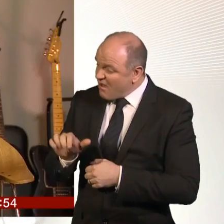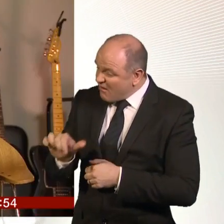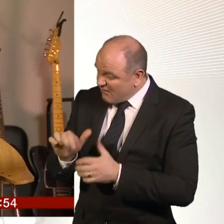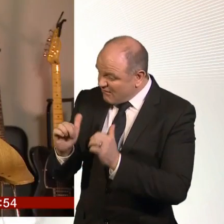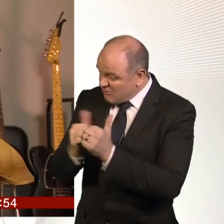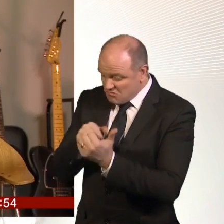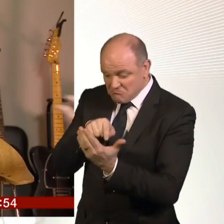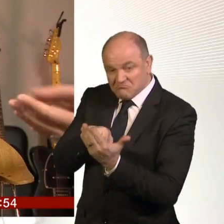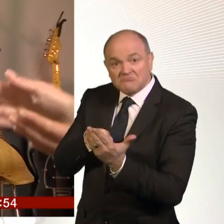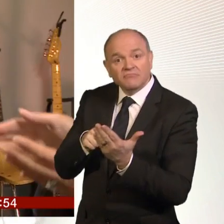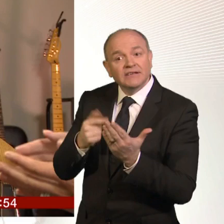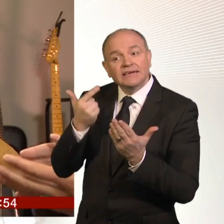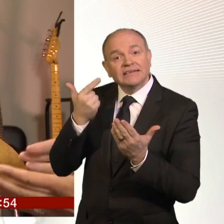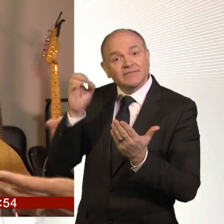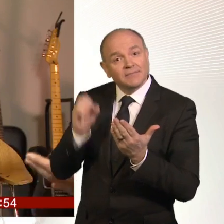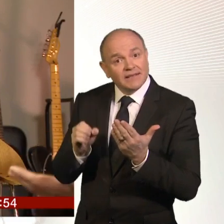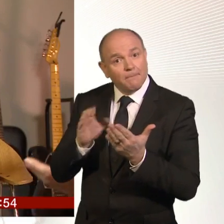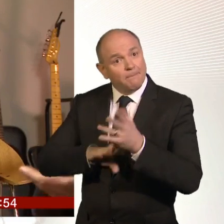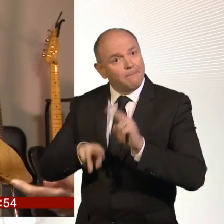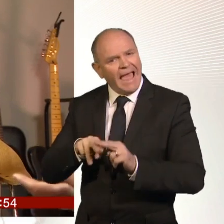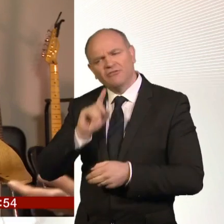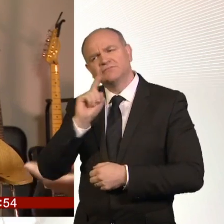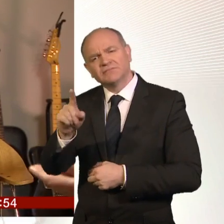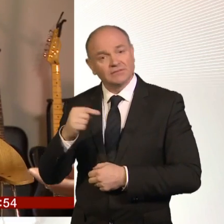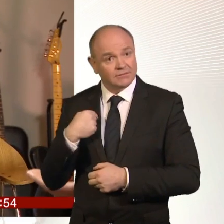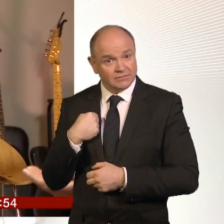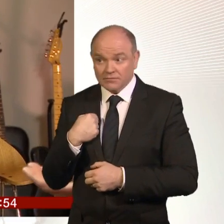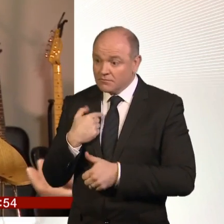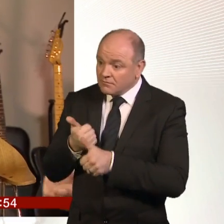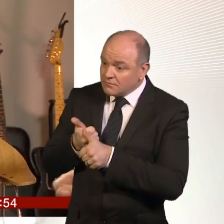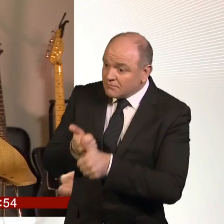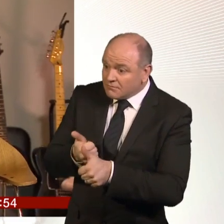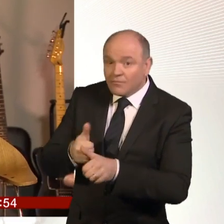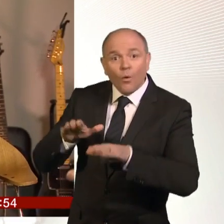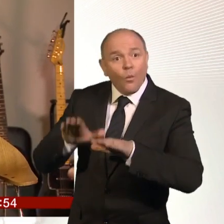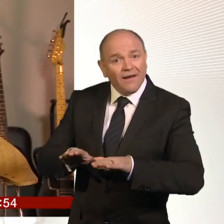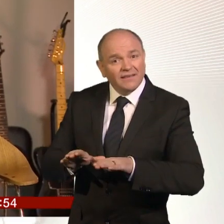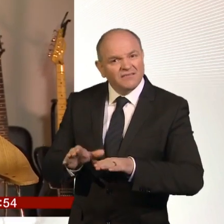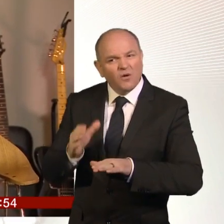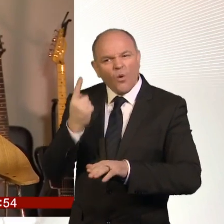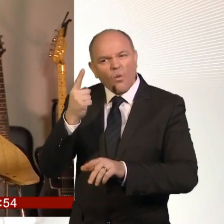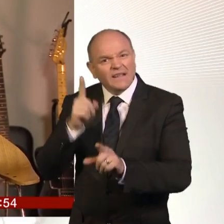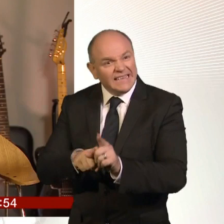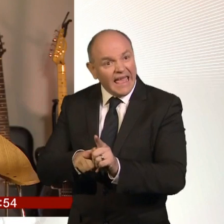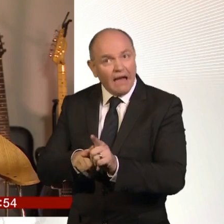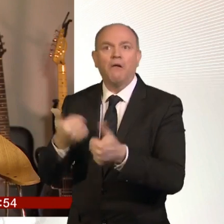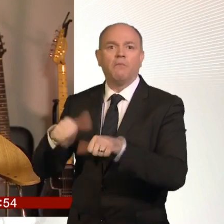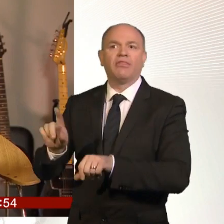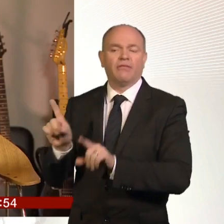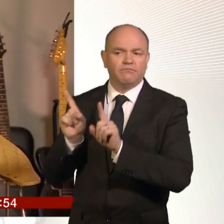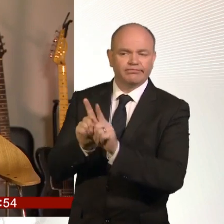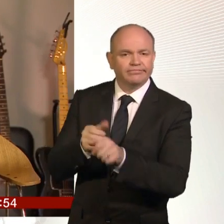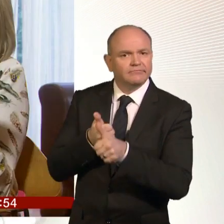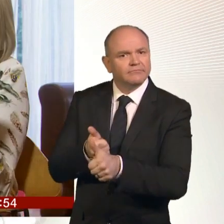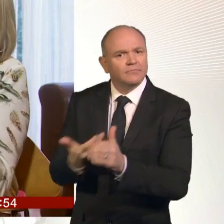child, nearly 70% waiting for more than six months. What are the biggest issues for you? The biggest issues are, certainly with our children,